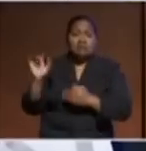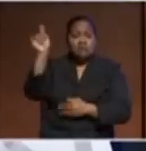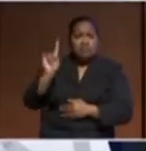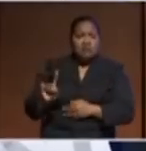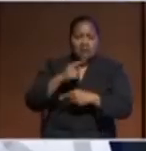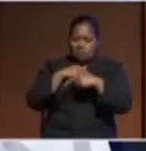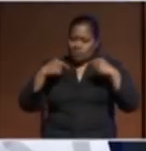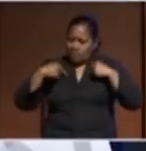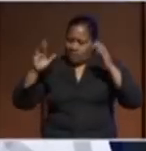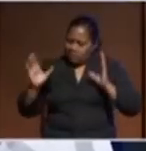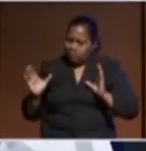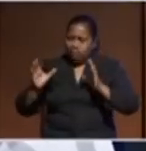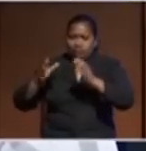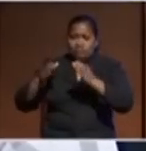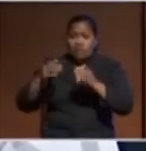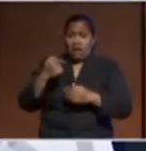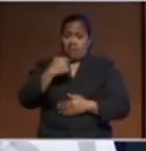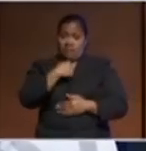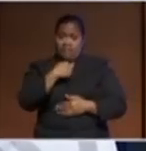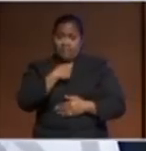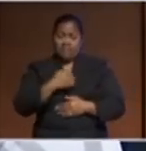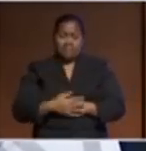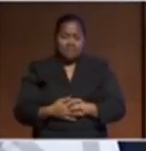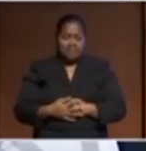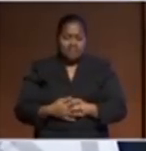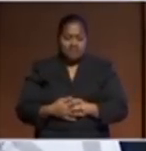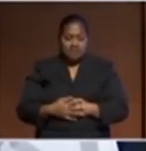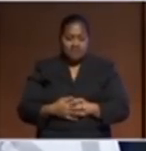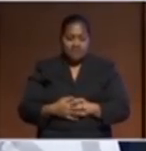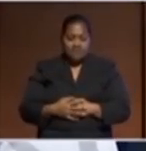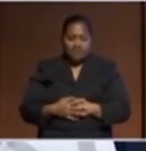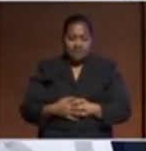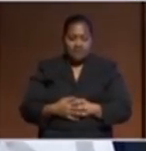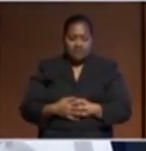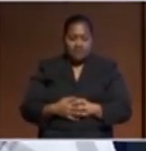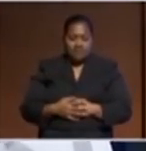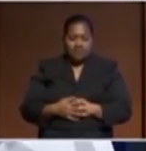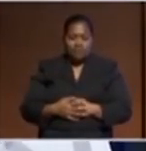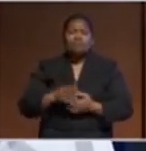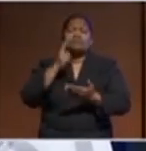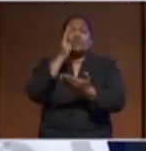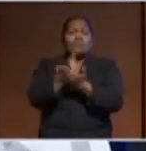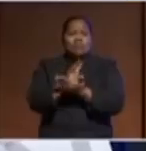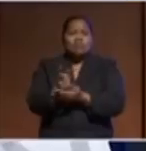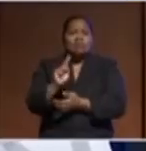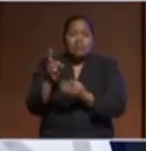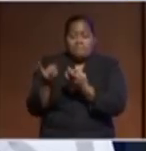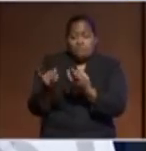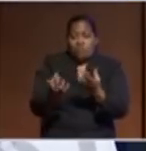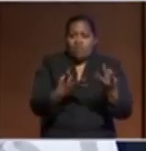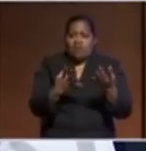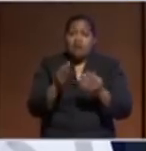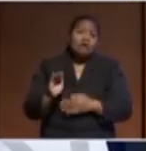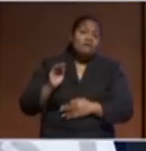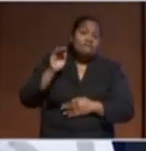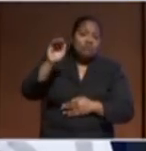together, for me, the burden is really to prepare our future generation so